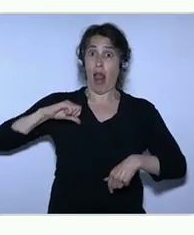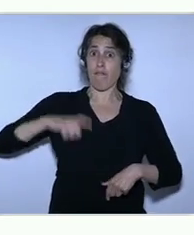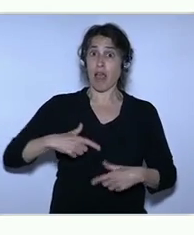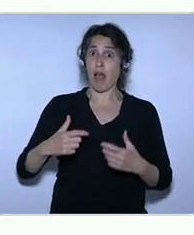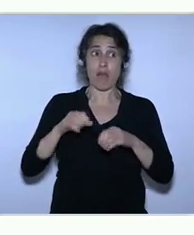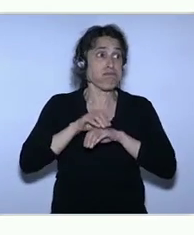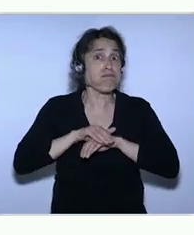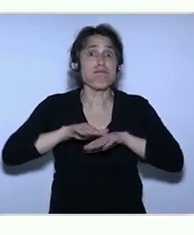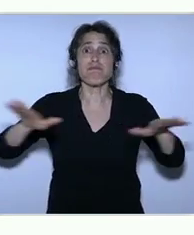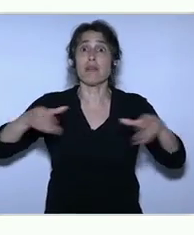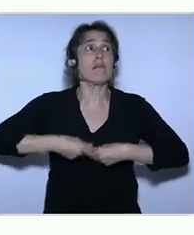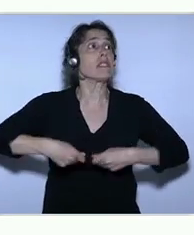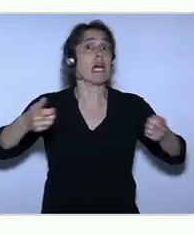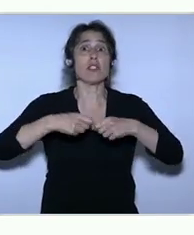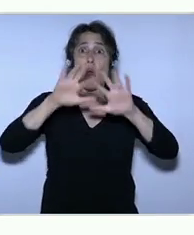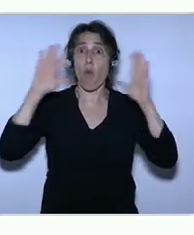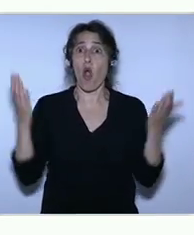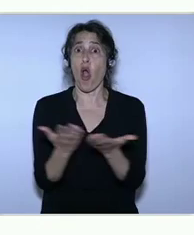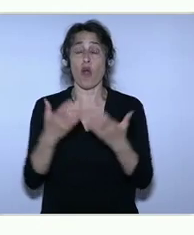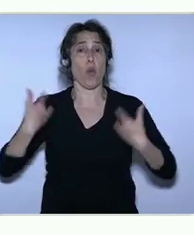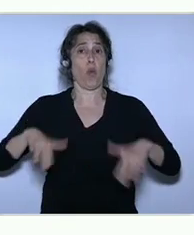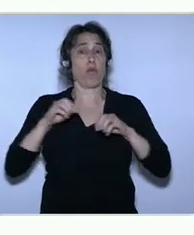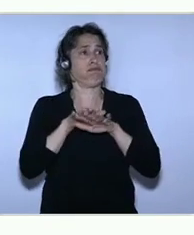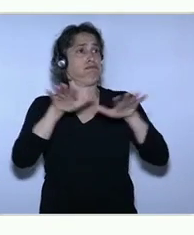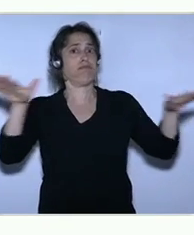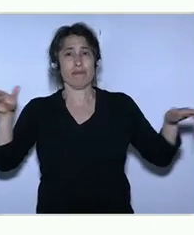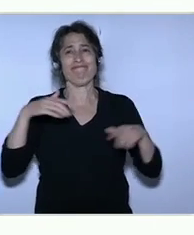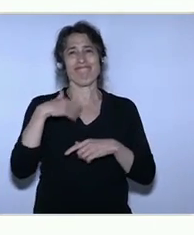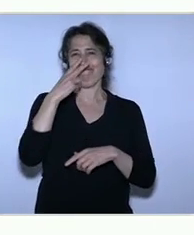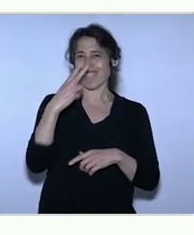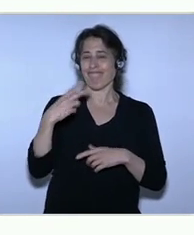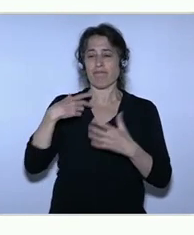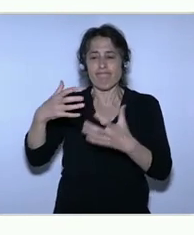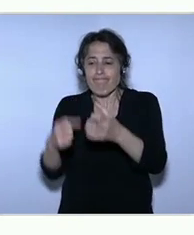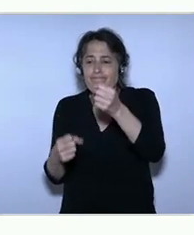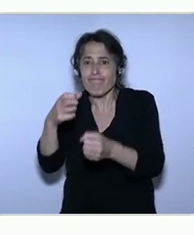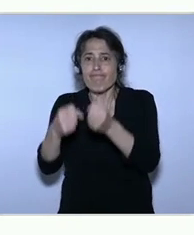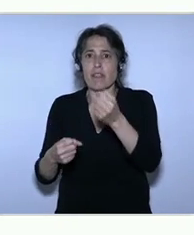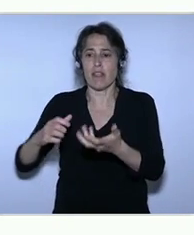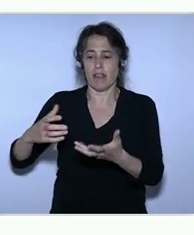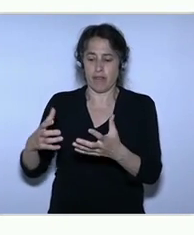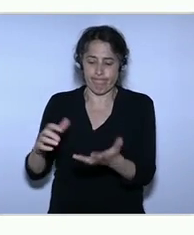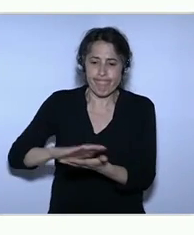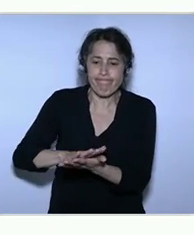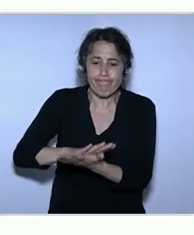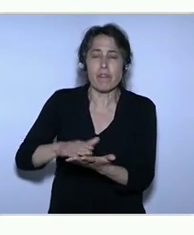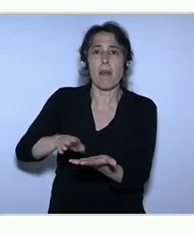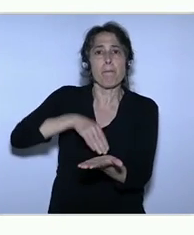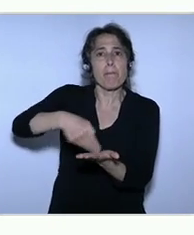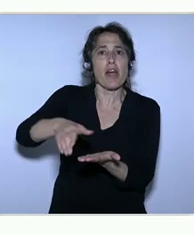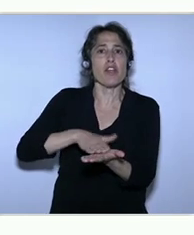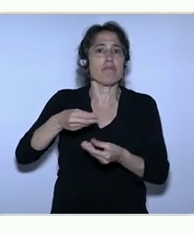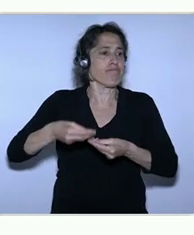mostly from farmhouses, such as the ones you saw in that image, who were producing butter, and in cooperatives,